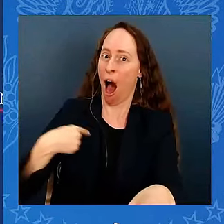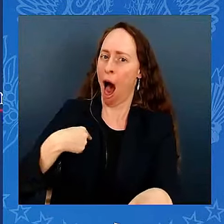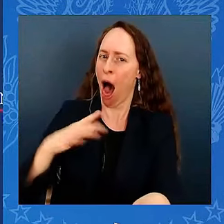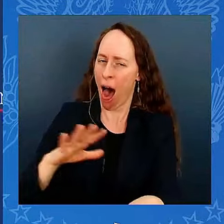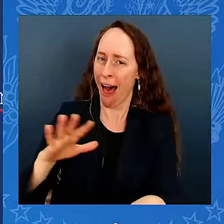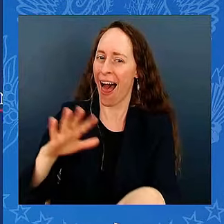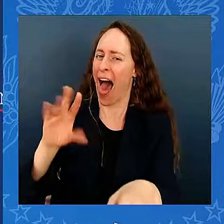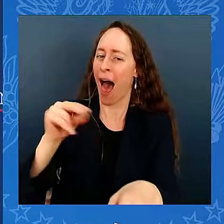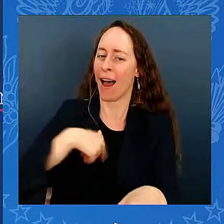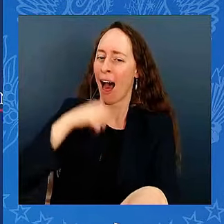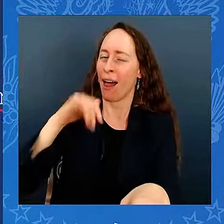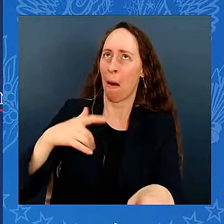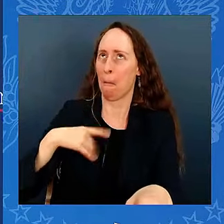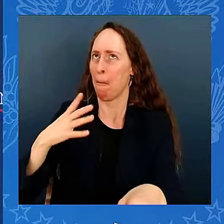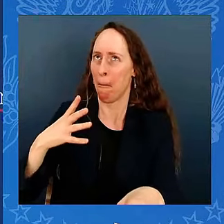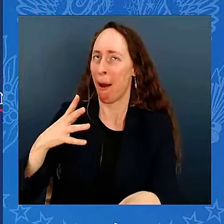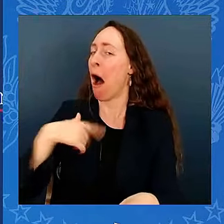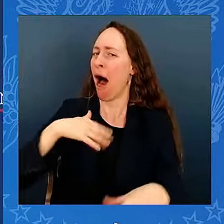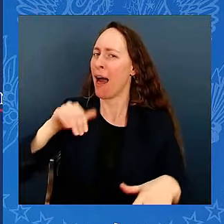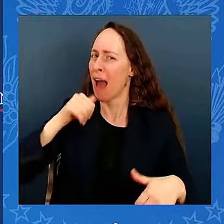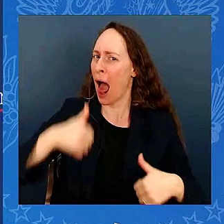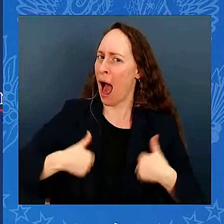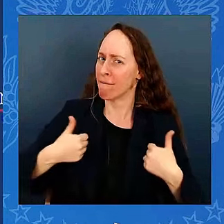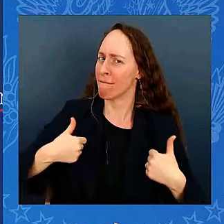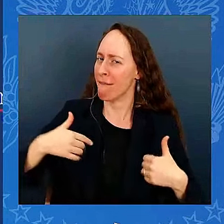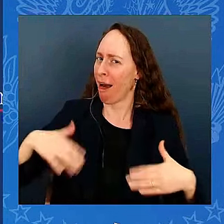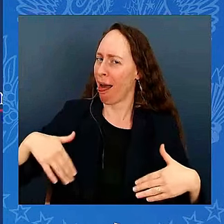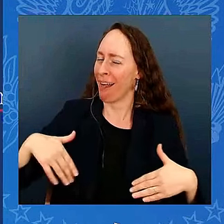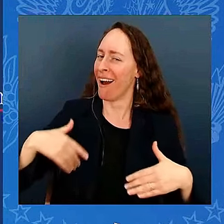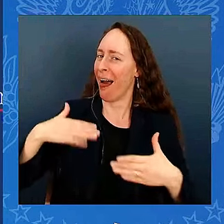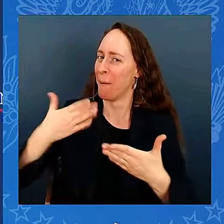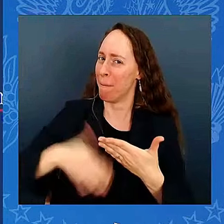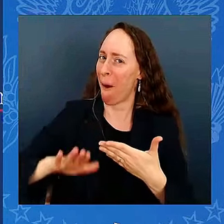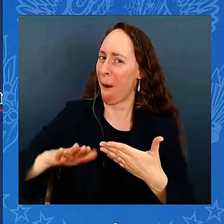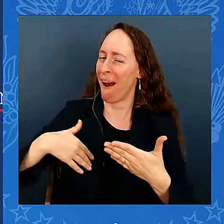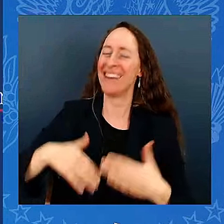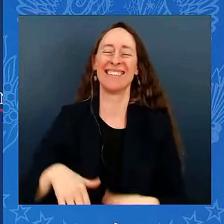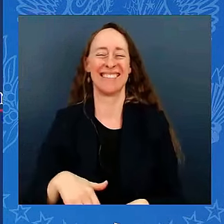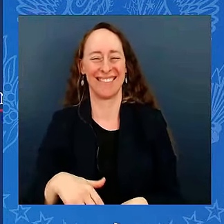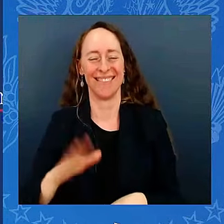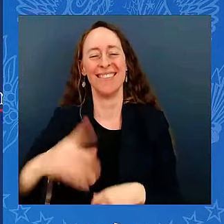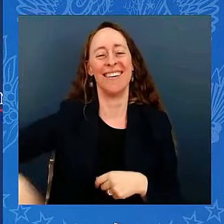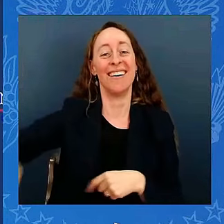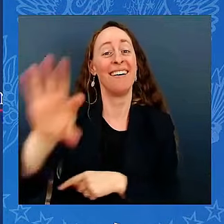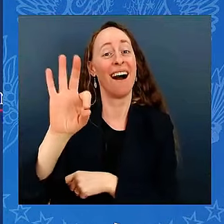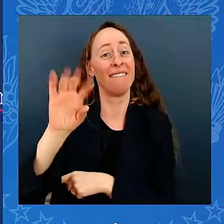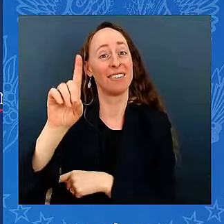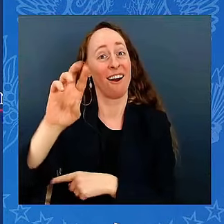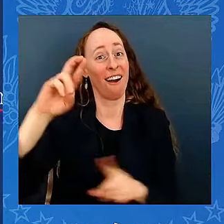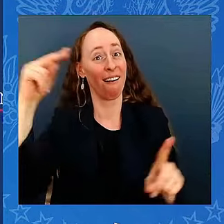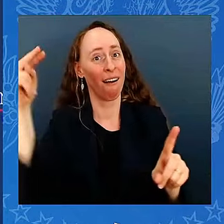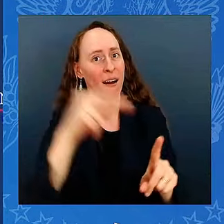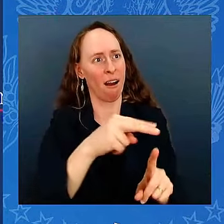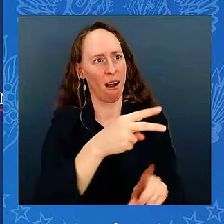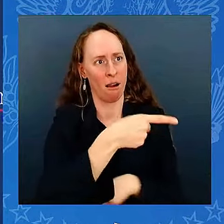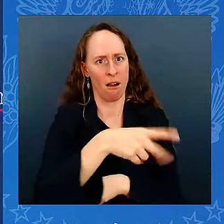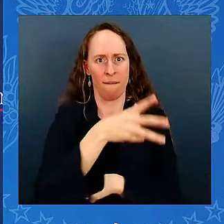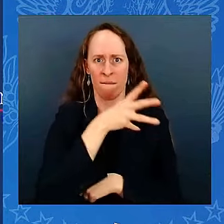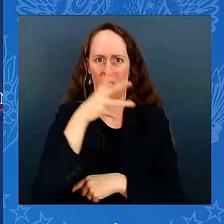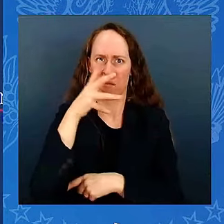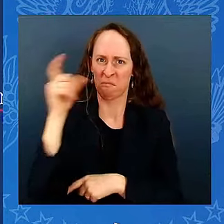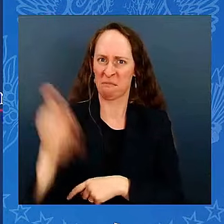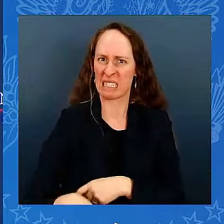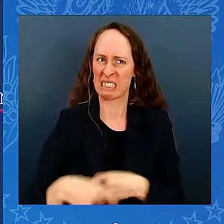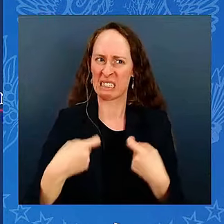But he decided that rural America had to have access to electricity. The Internet is as critical as